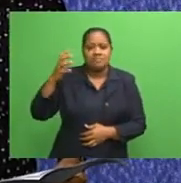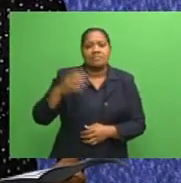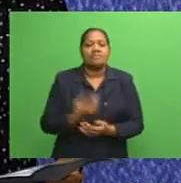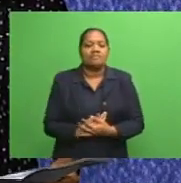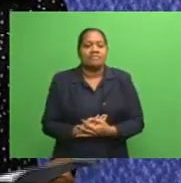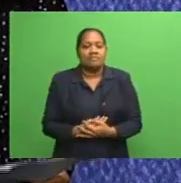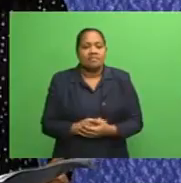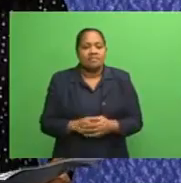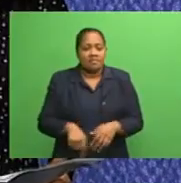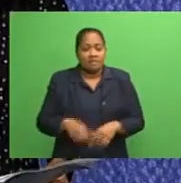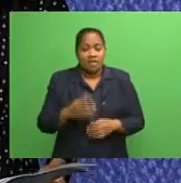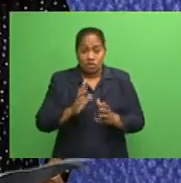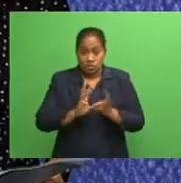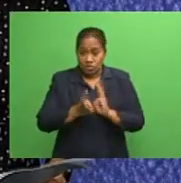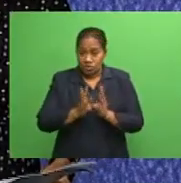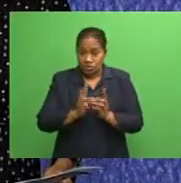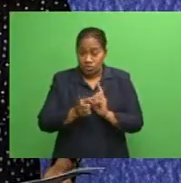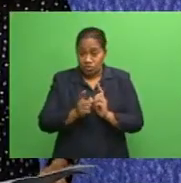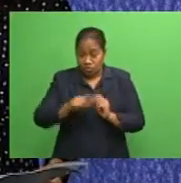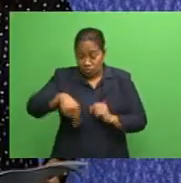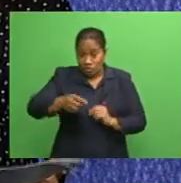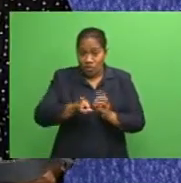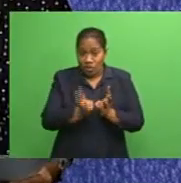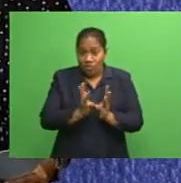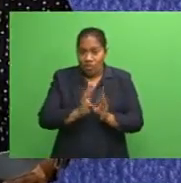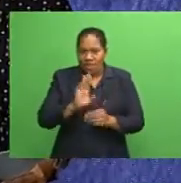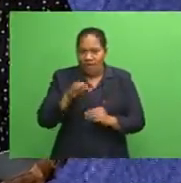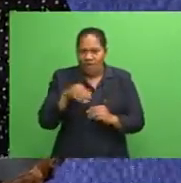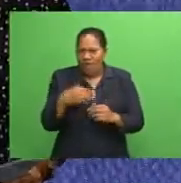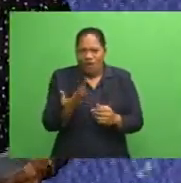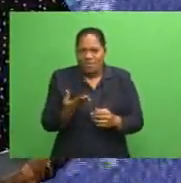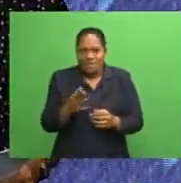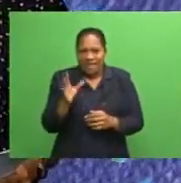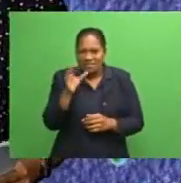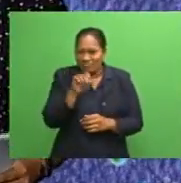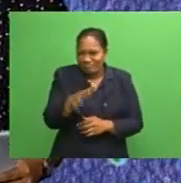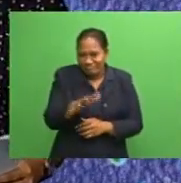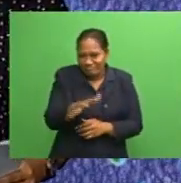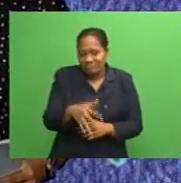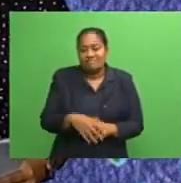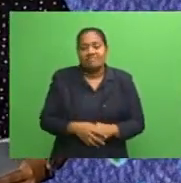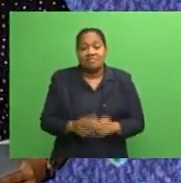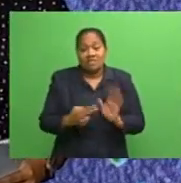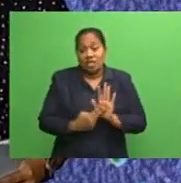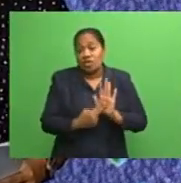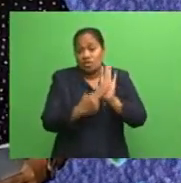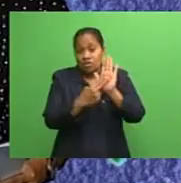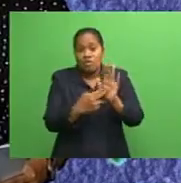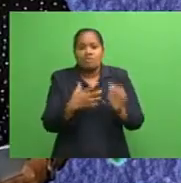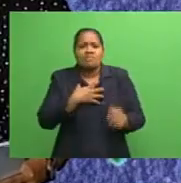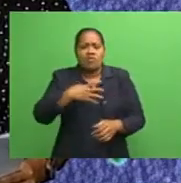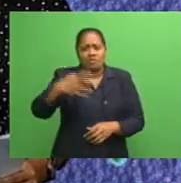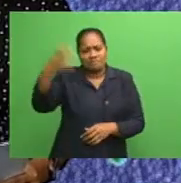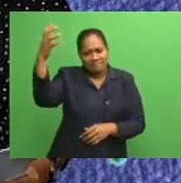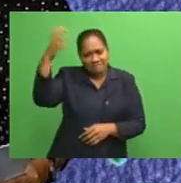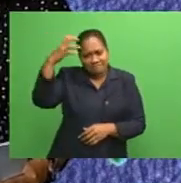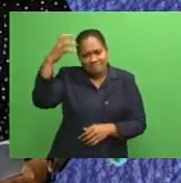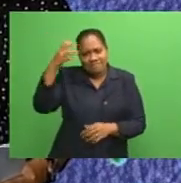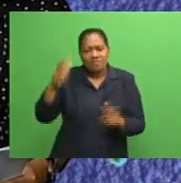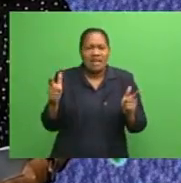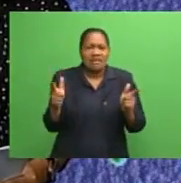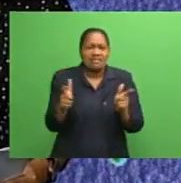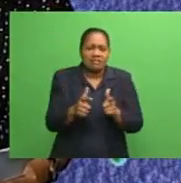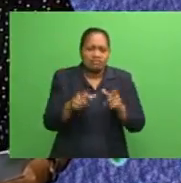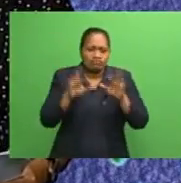can because Suva weather is always unpredictable. And up north, more sunny spills and less rain